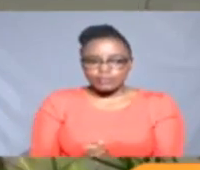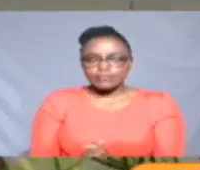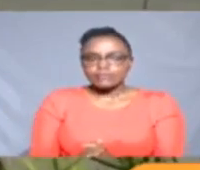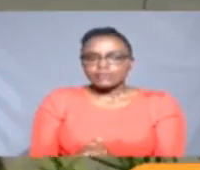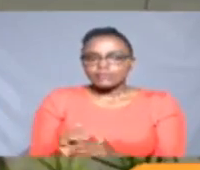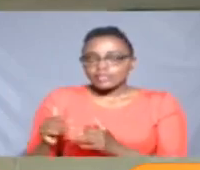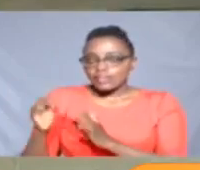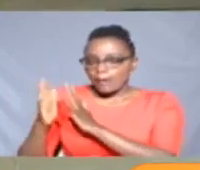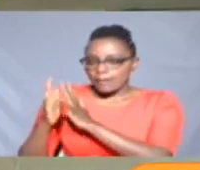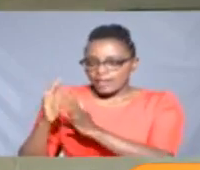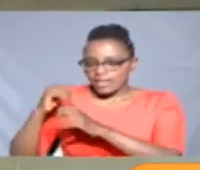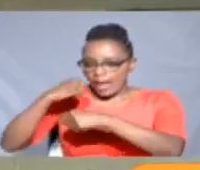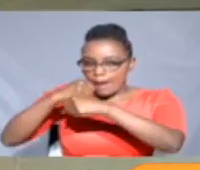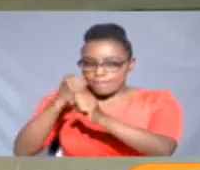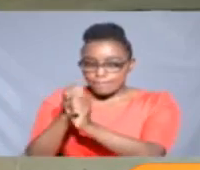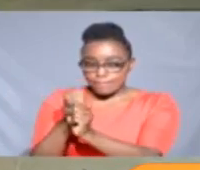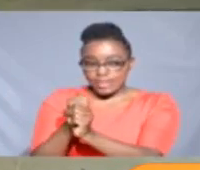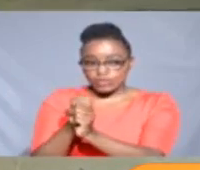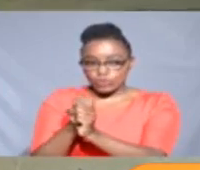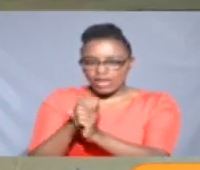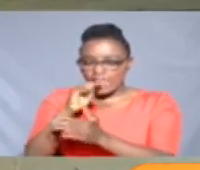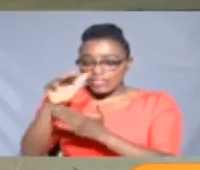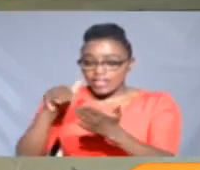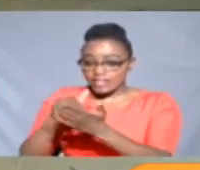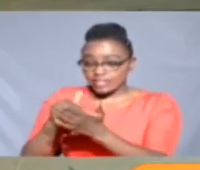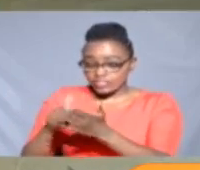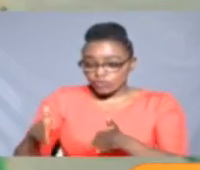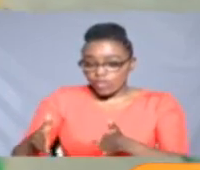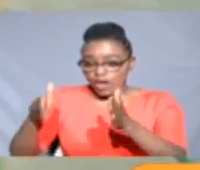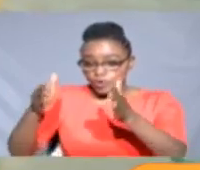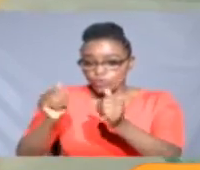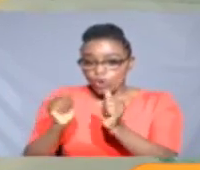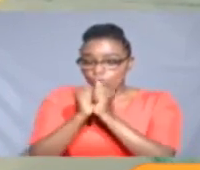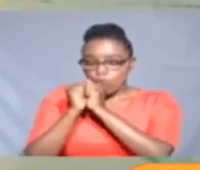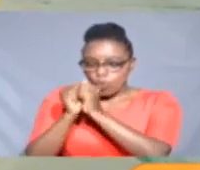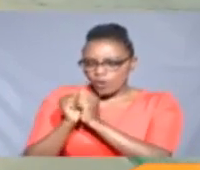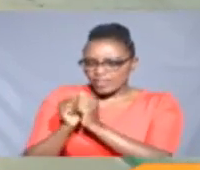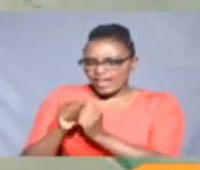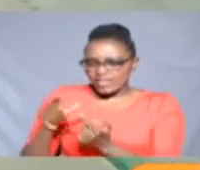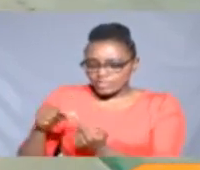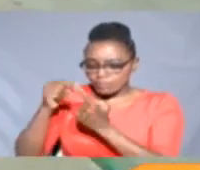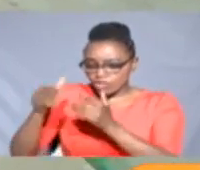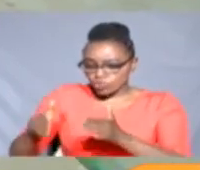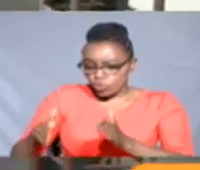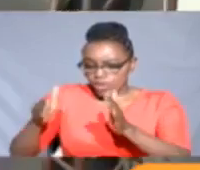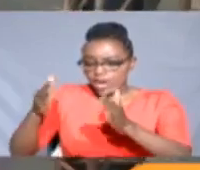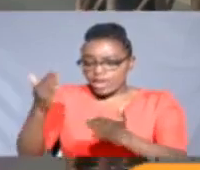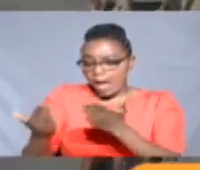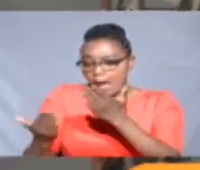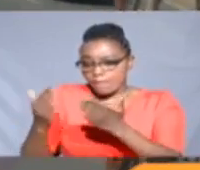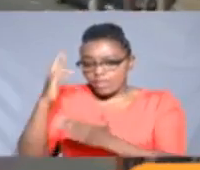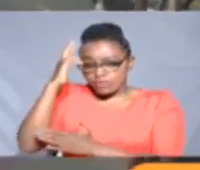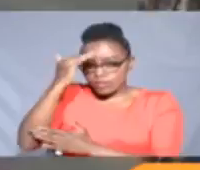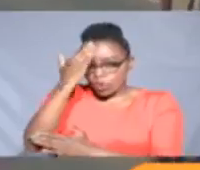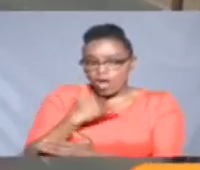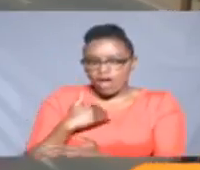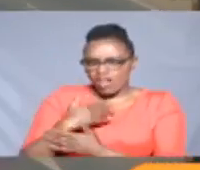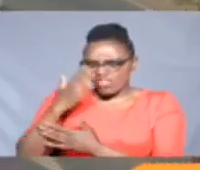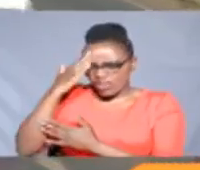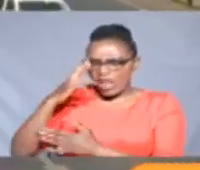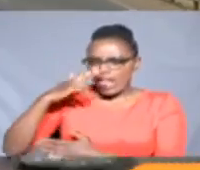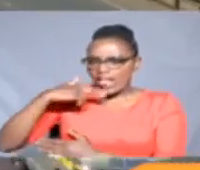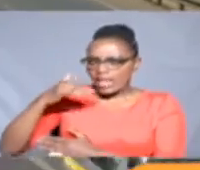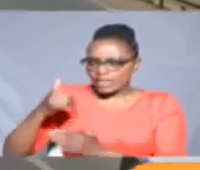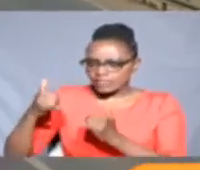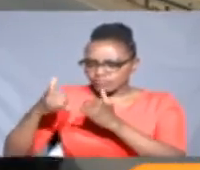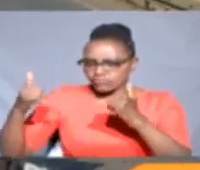BRT buses are designed to run at the center of the road with dedicated lanes. Perhaps the reason for the now infamous